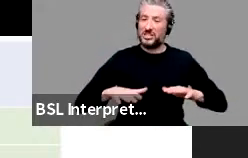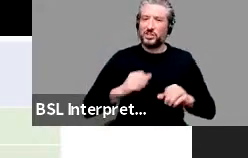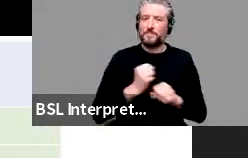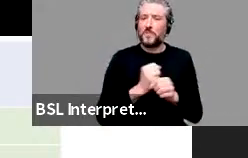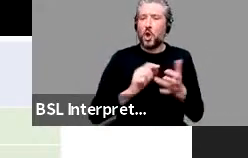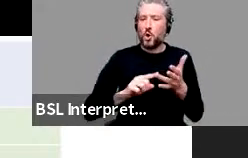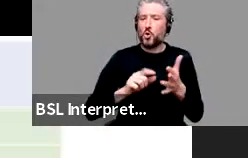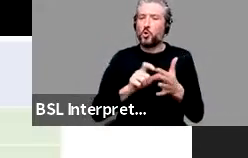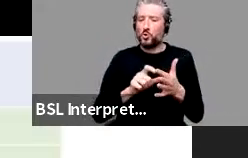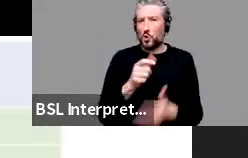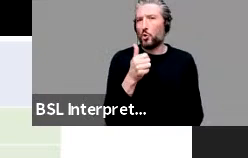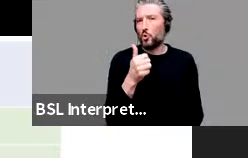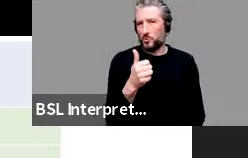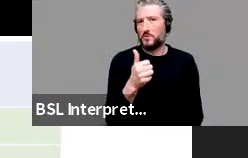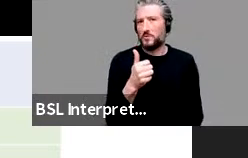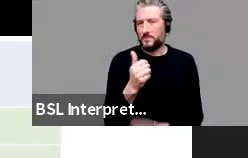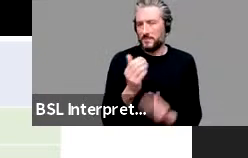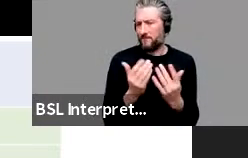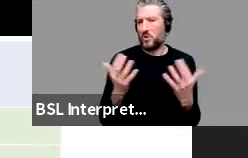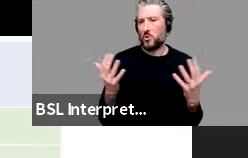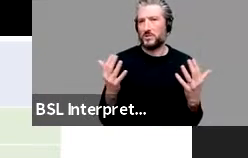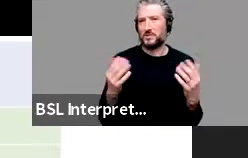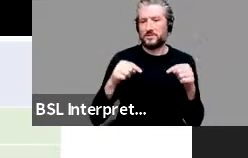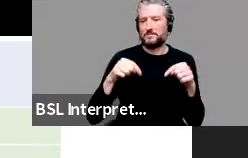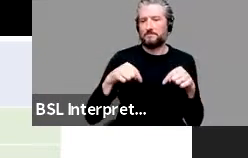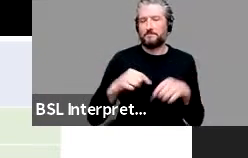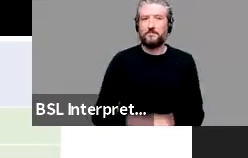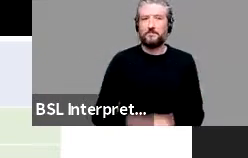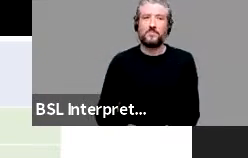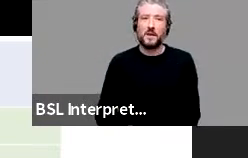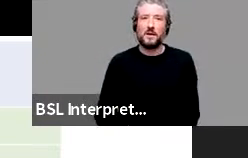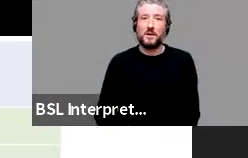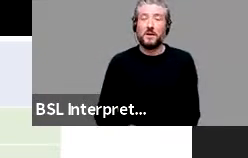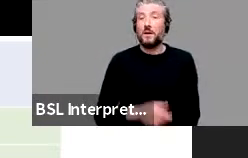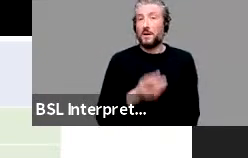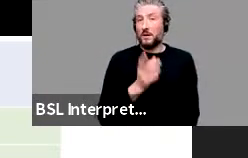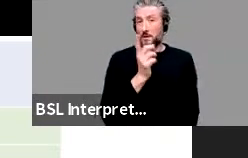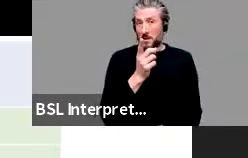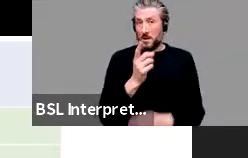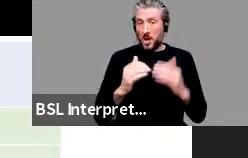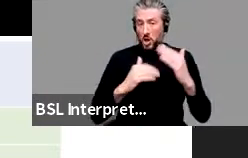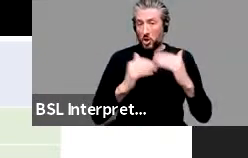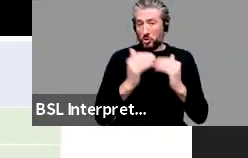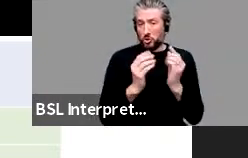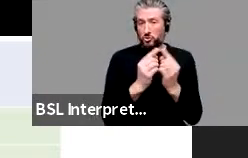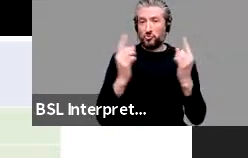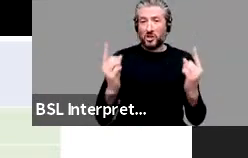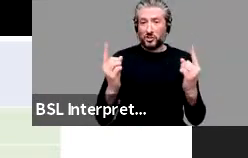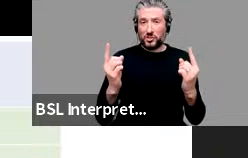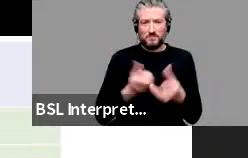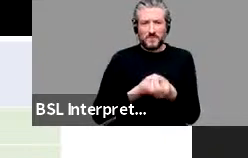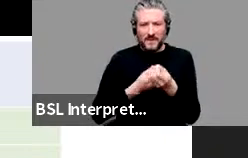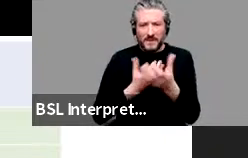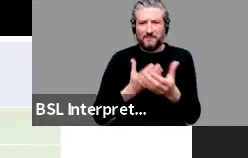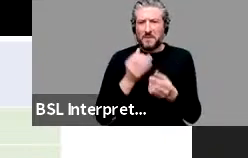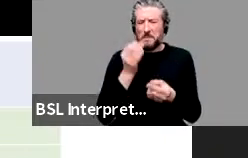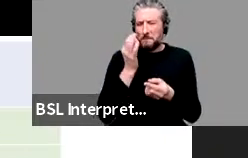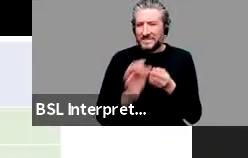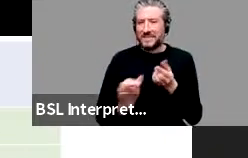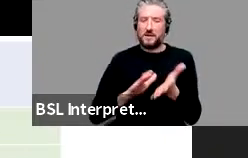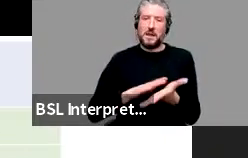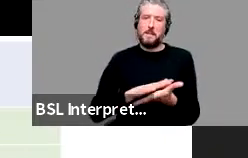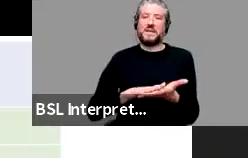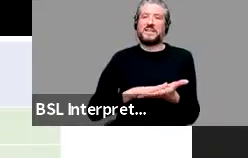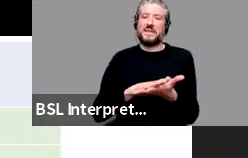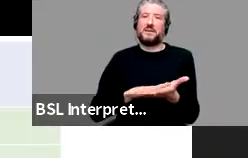even more frequent in British English. So this construction conveys a particular meaning. You don't really see it in nice, but